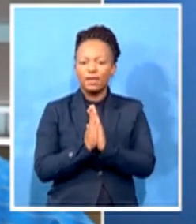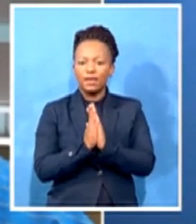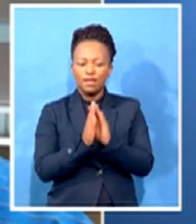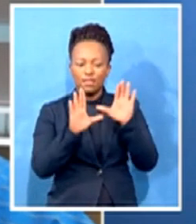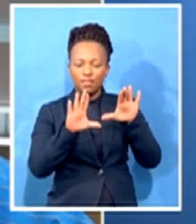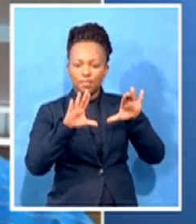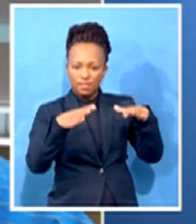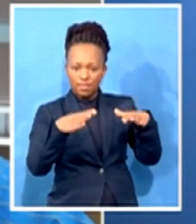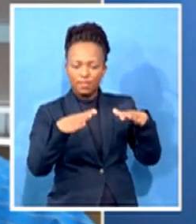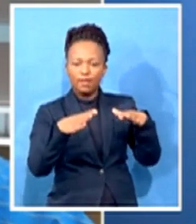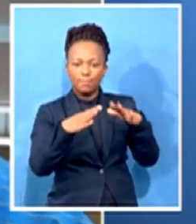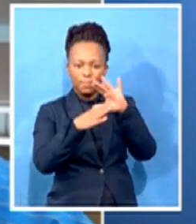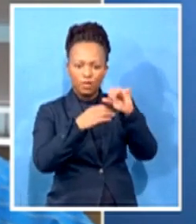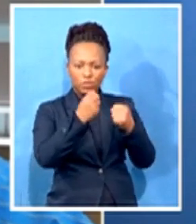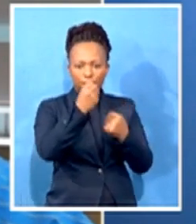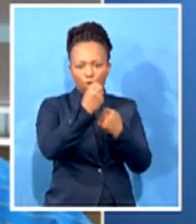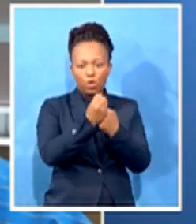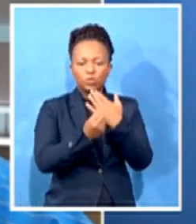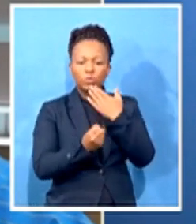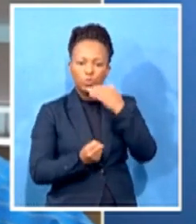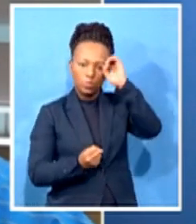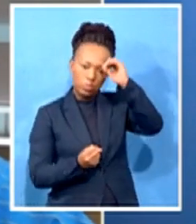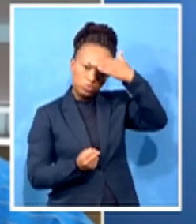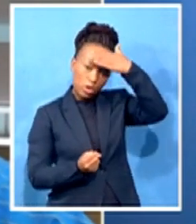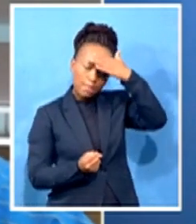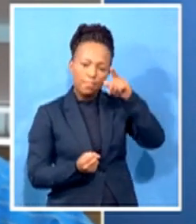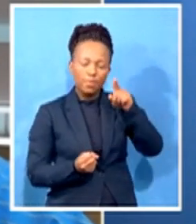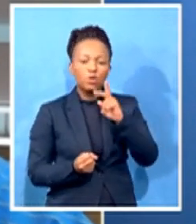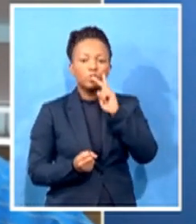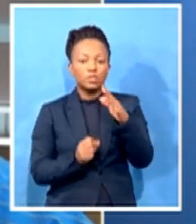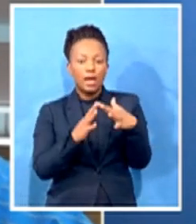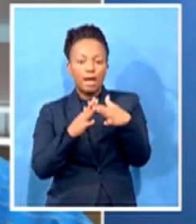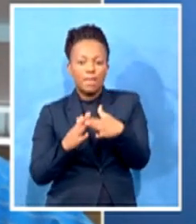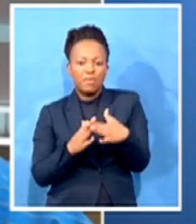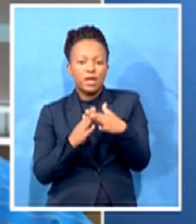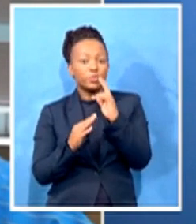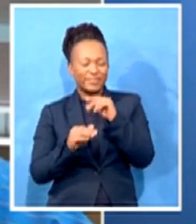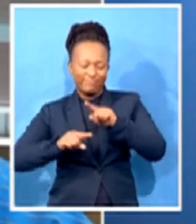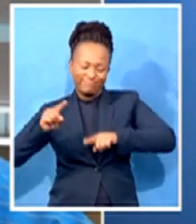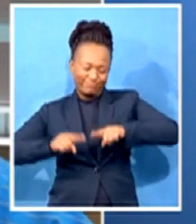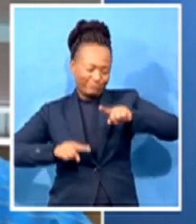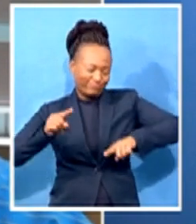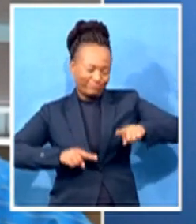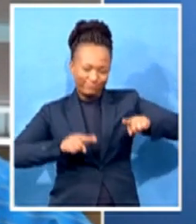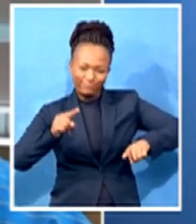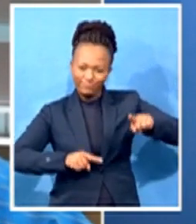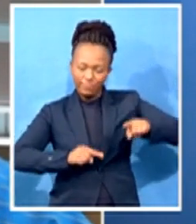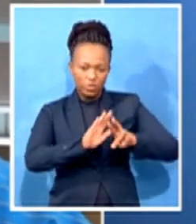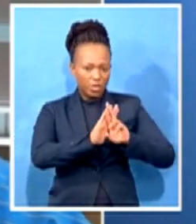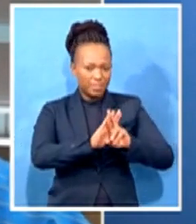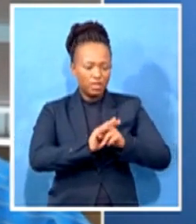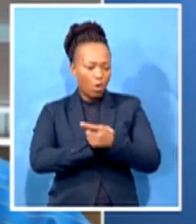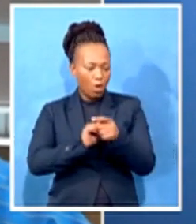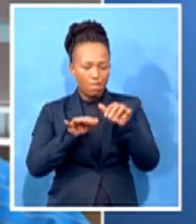And you will see the America more diverse, more representative of all of the people that Joe Biden argued